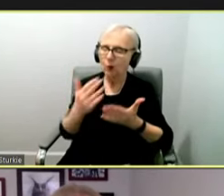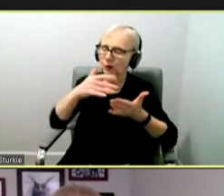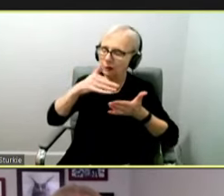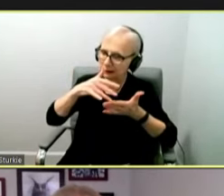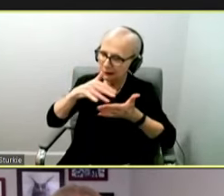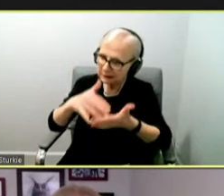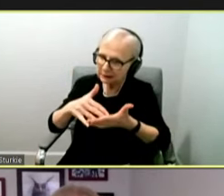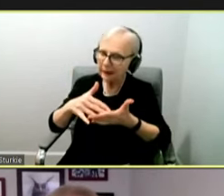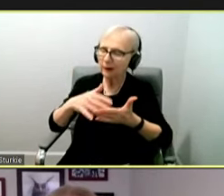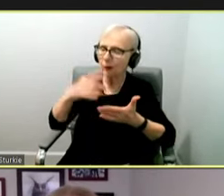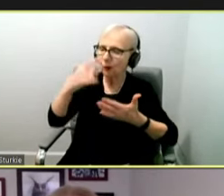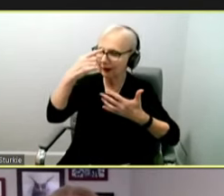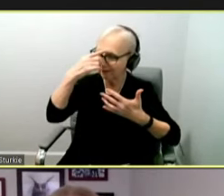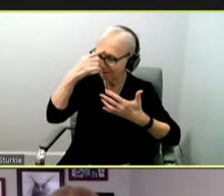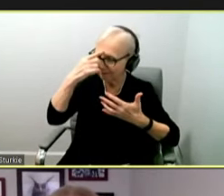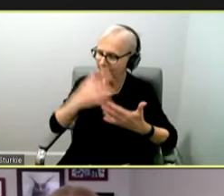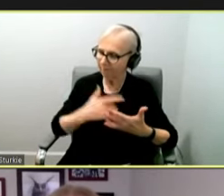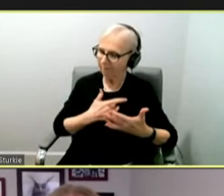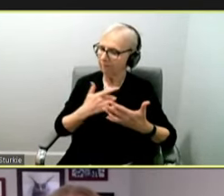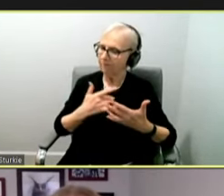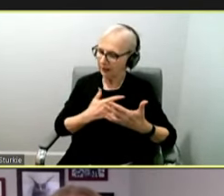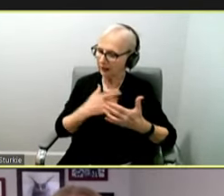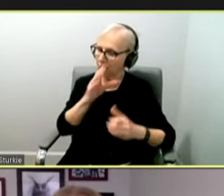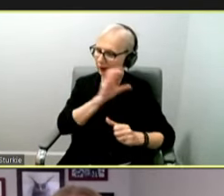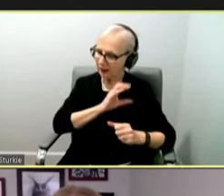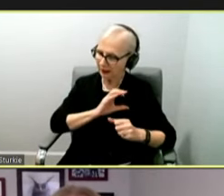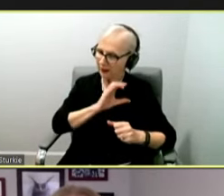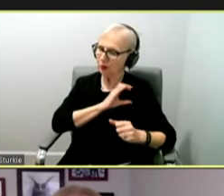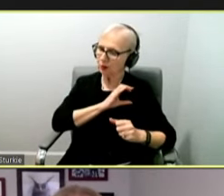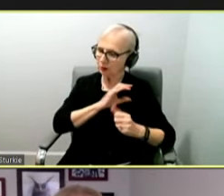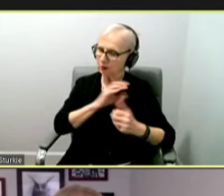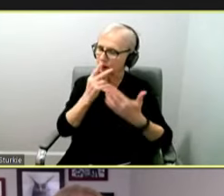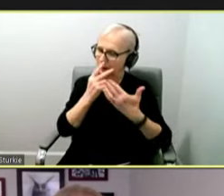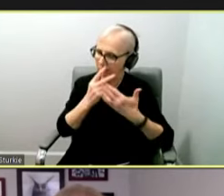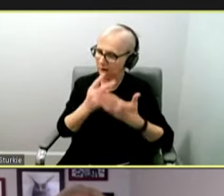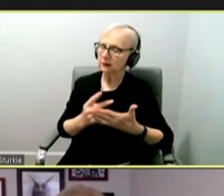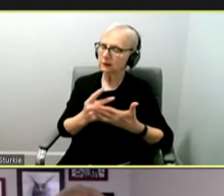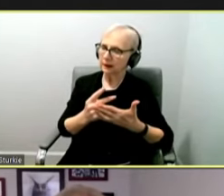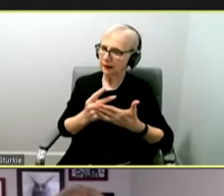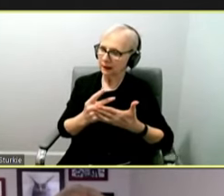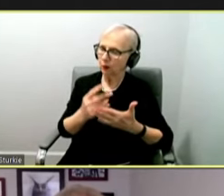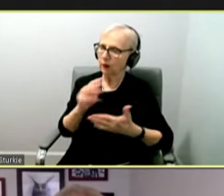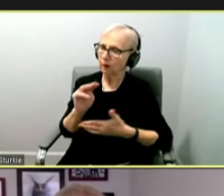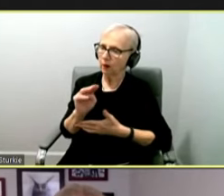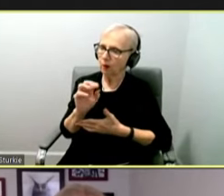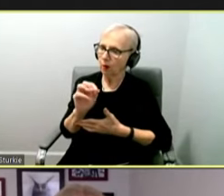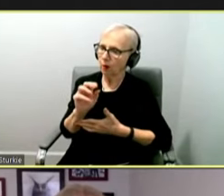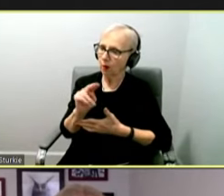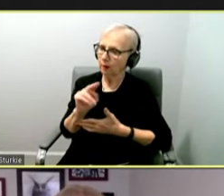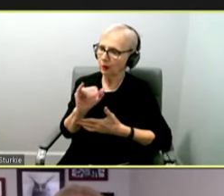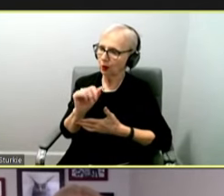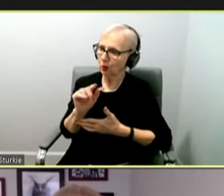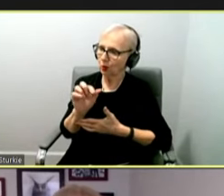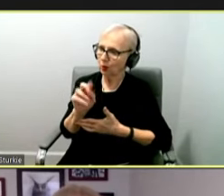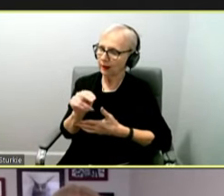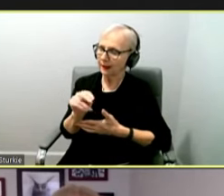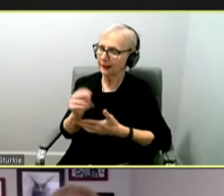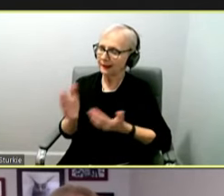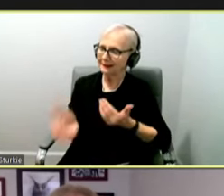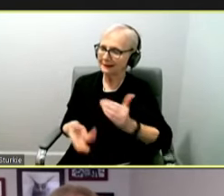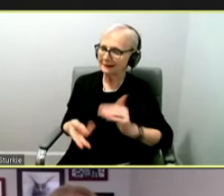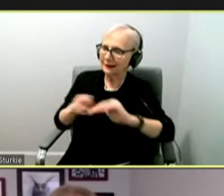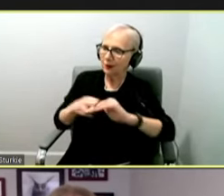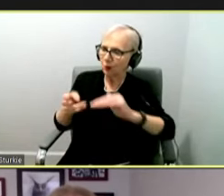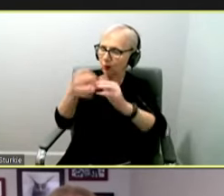infer that some of the characteristics we could potentially expect to see with the Omicron variant are going to be increased transmissibility